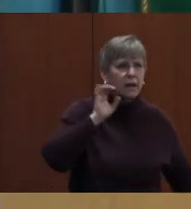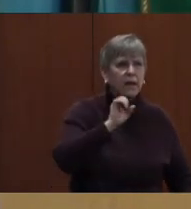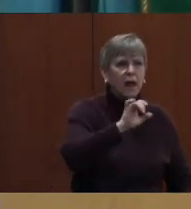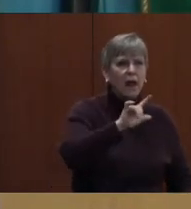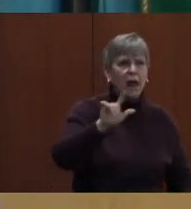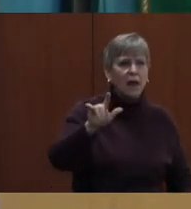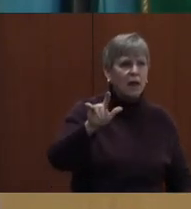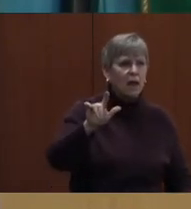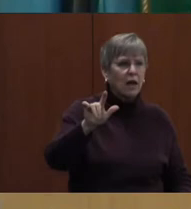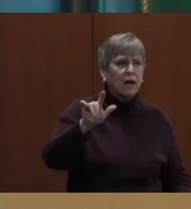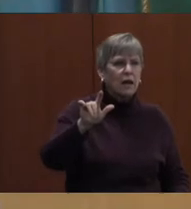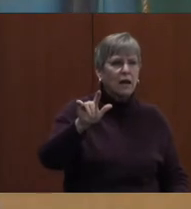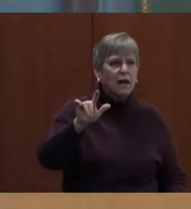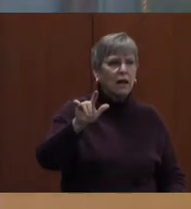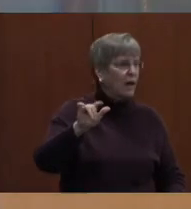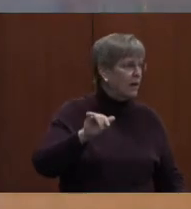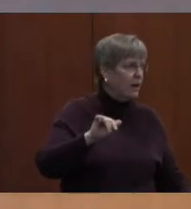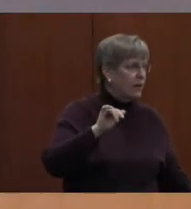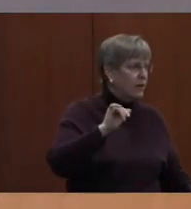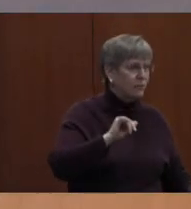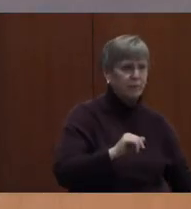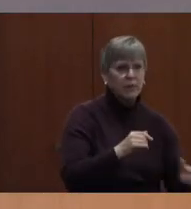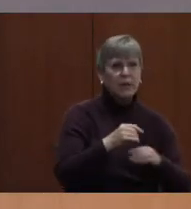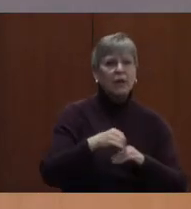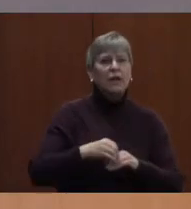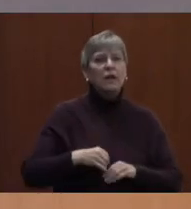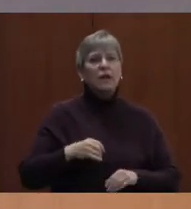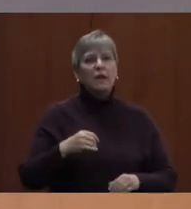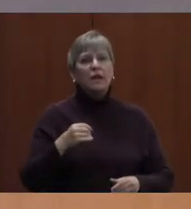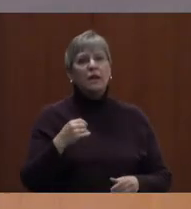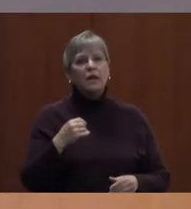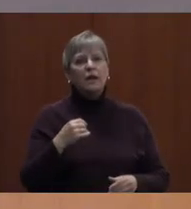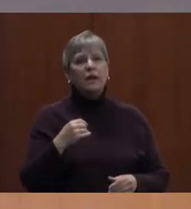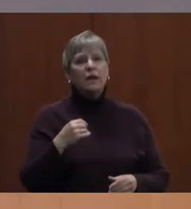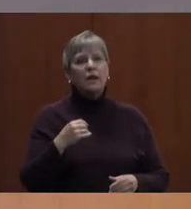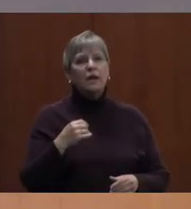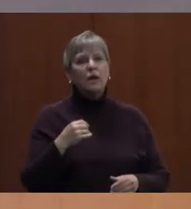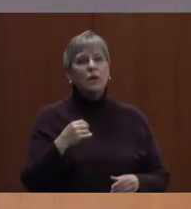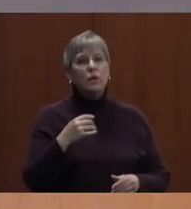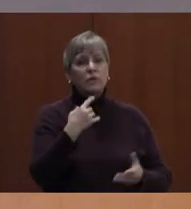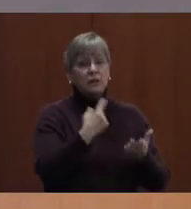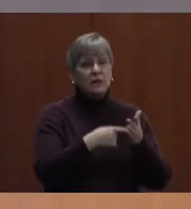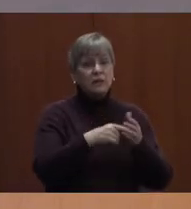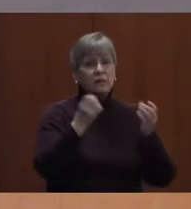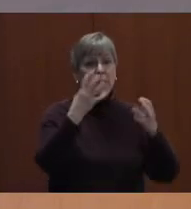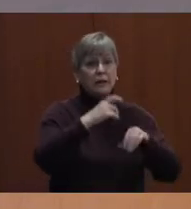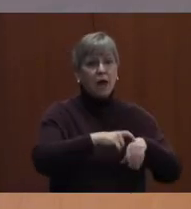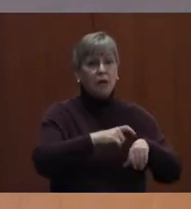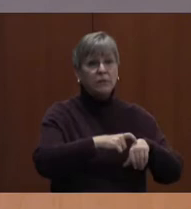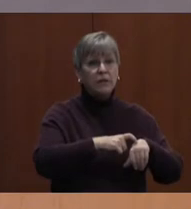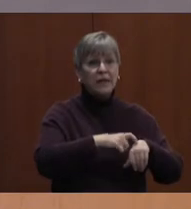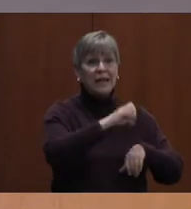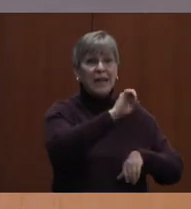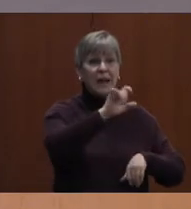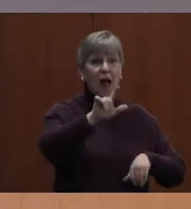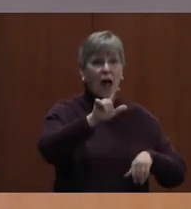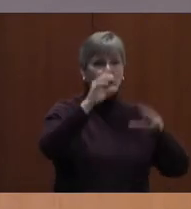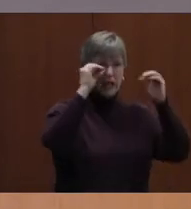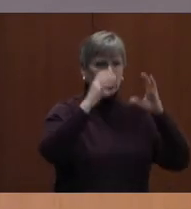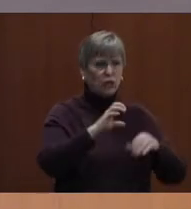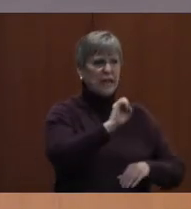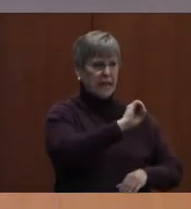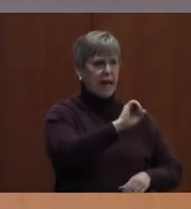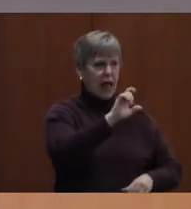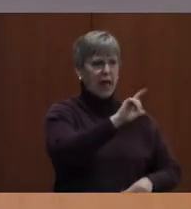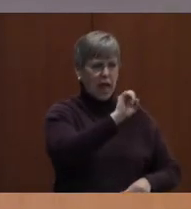wanted to make sure because having taught foreign students many, many times, the EL teachers, ESOL